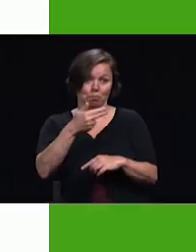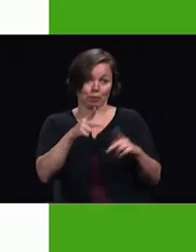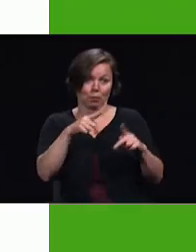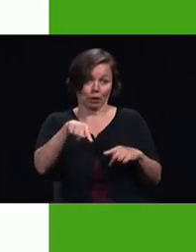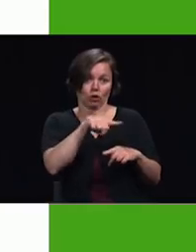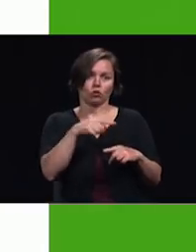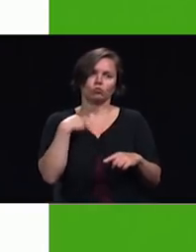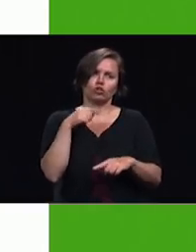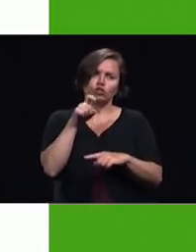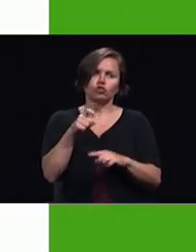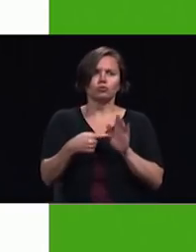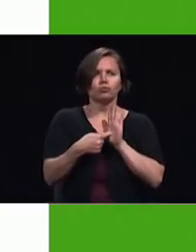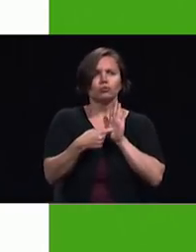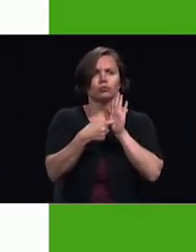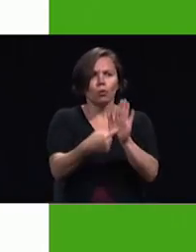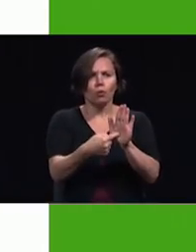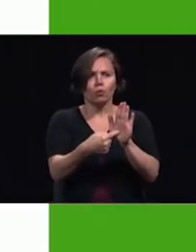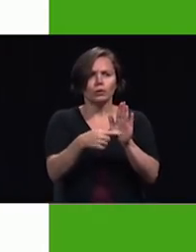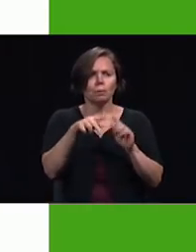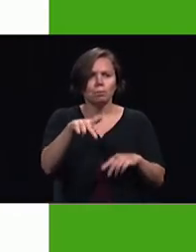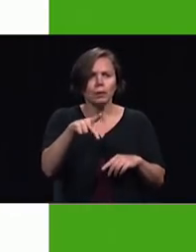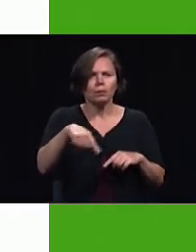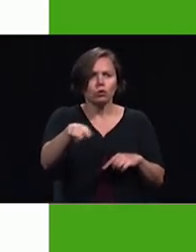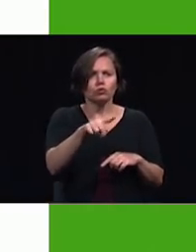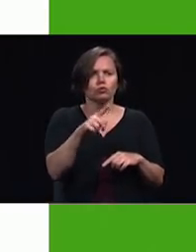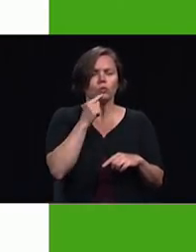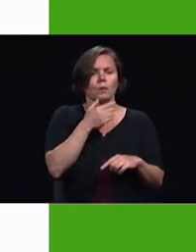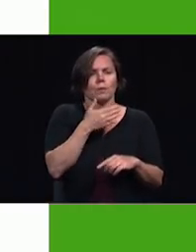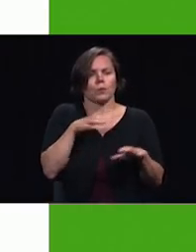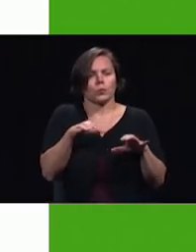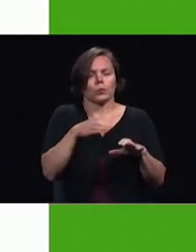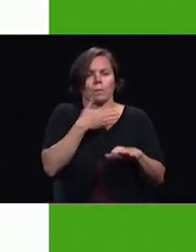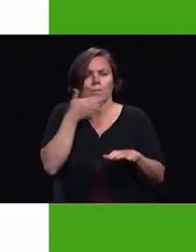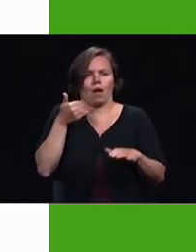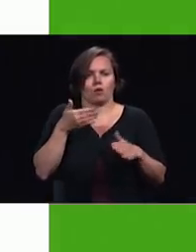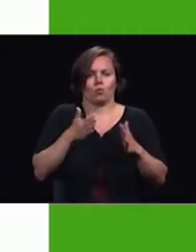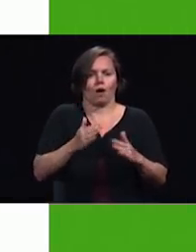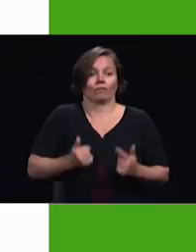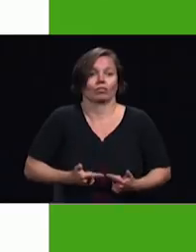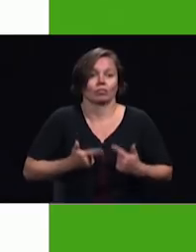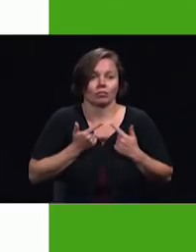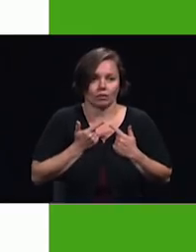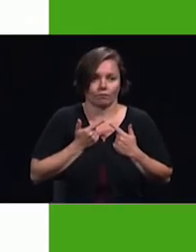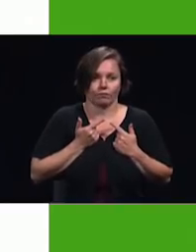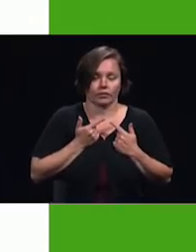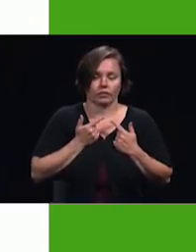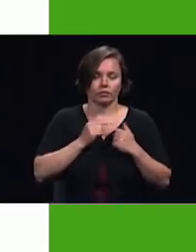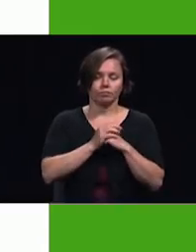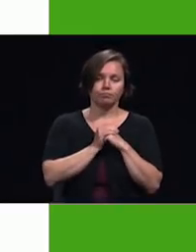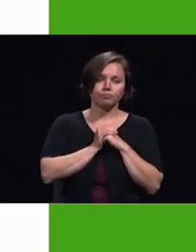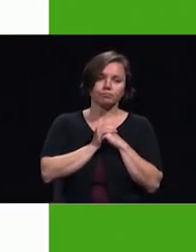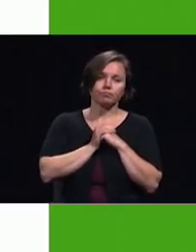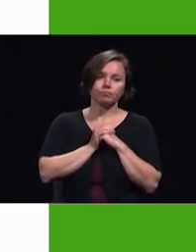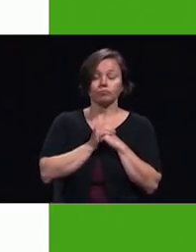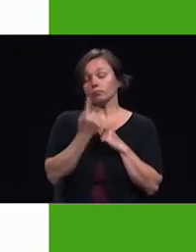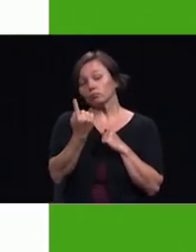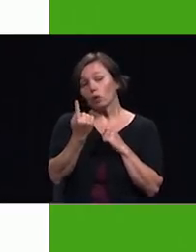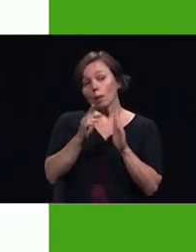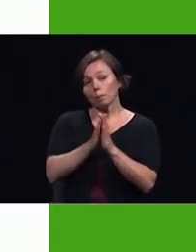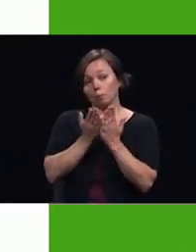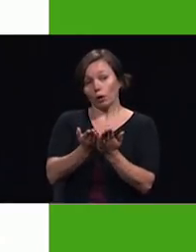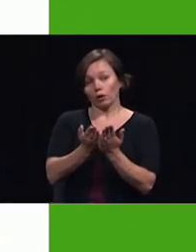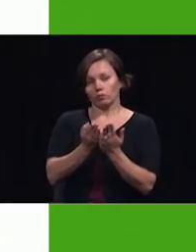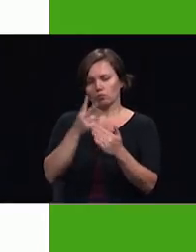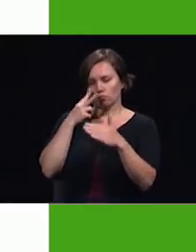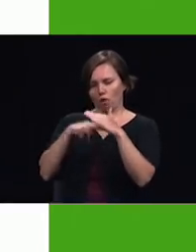nobler world page 276 tells us that the Lord bears long with men and with cities